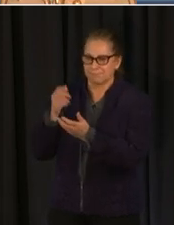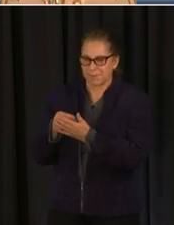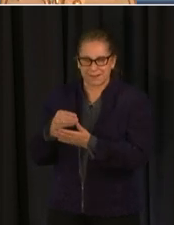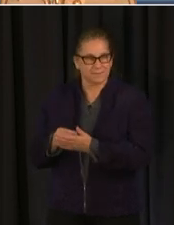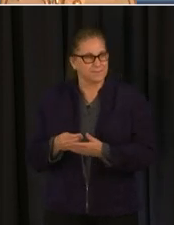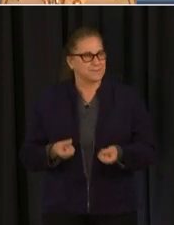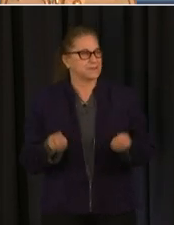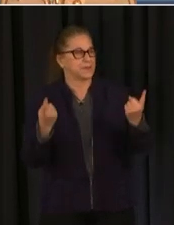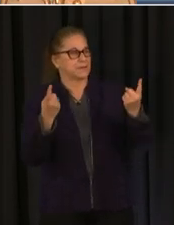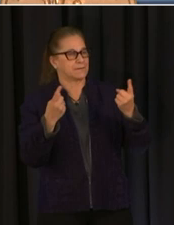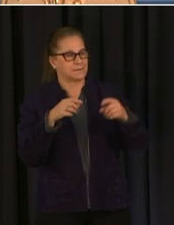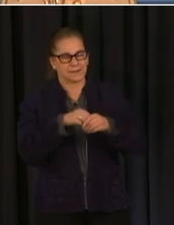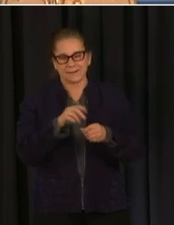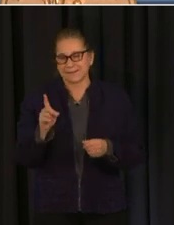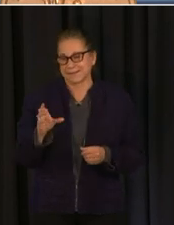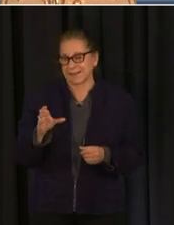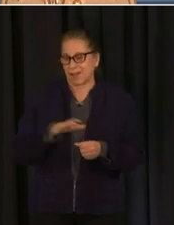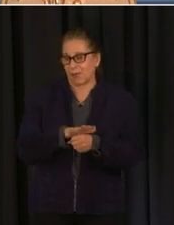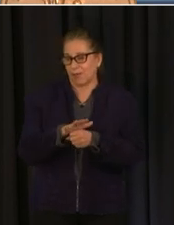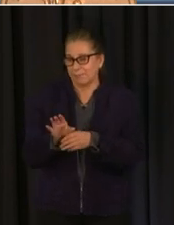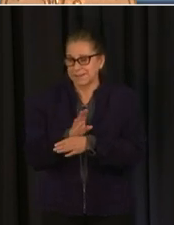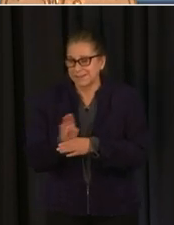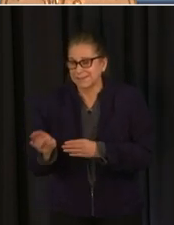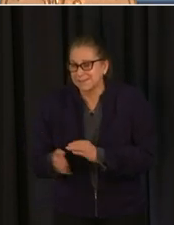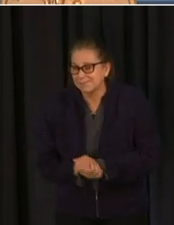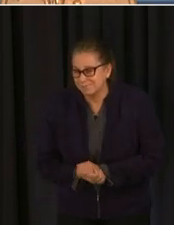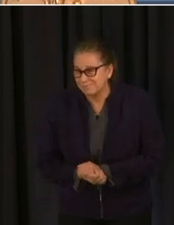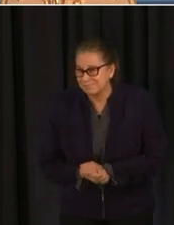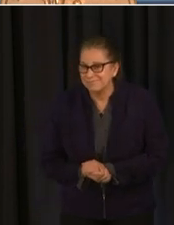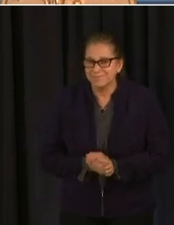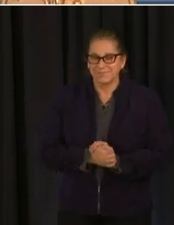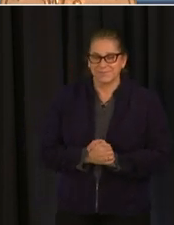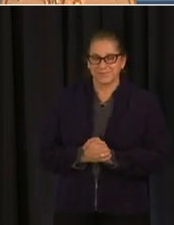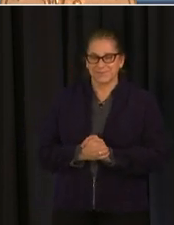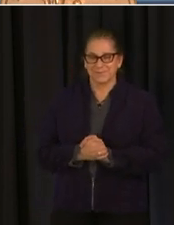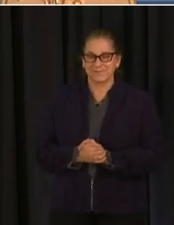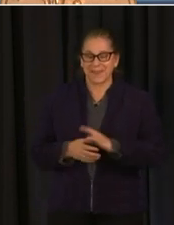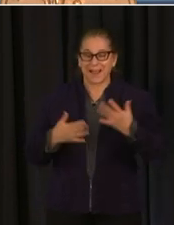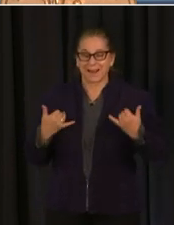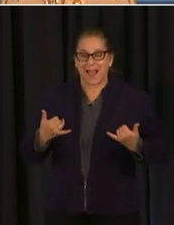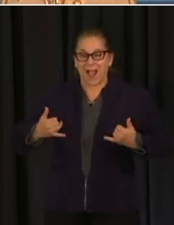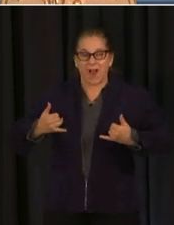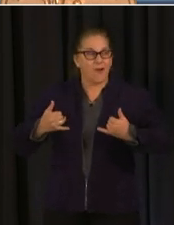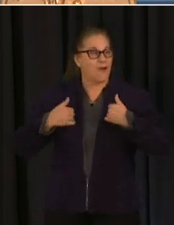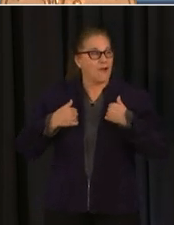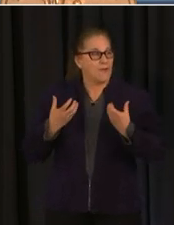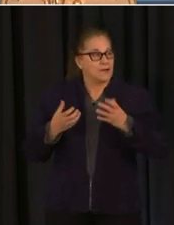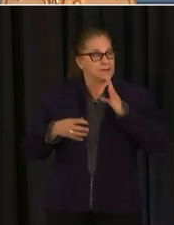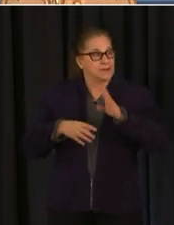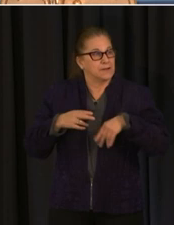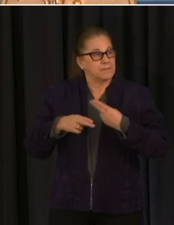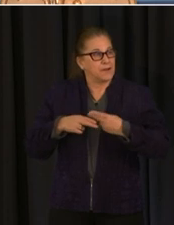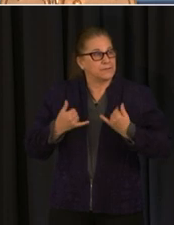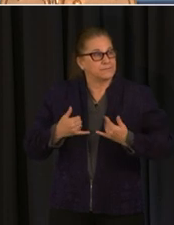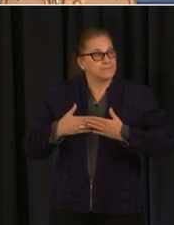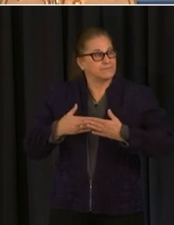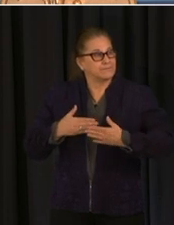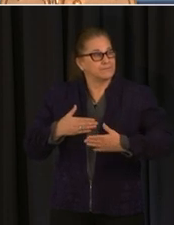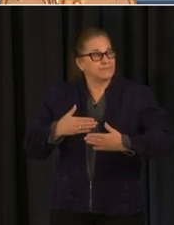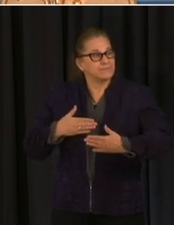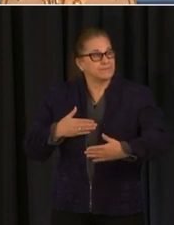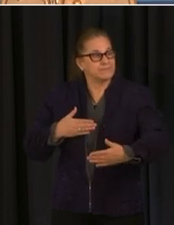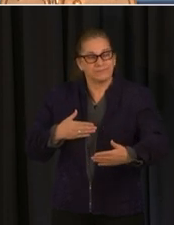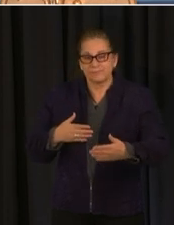reiterate um how important the following will be for us to continue